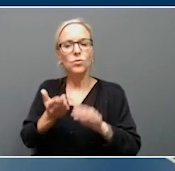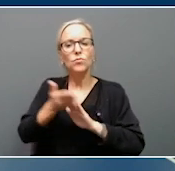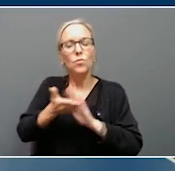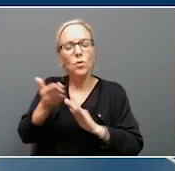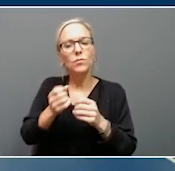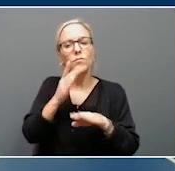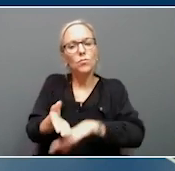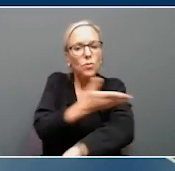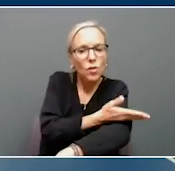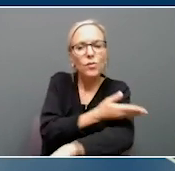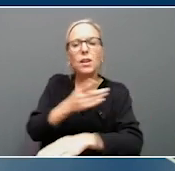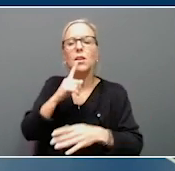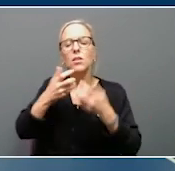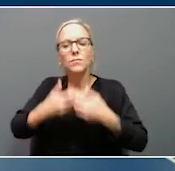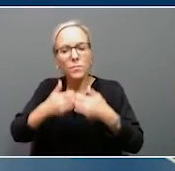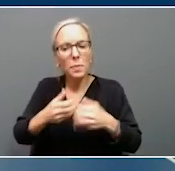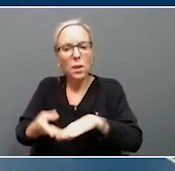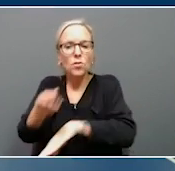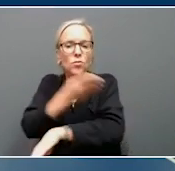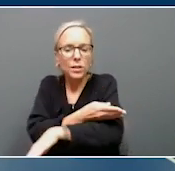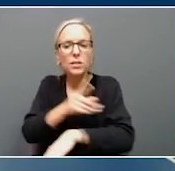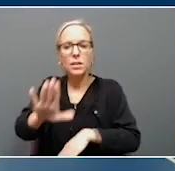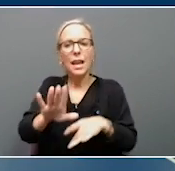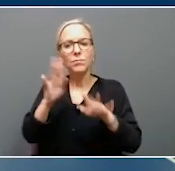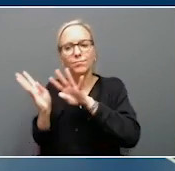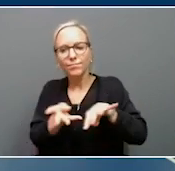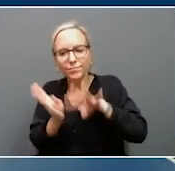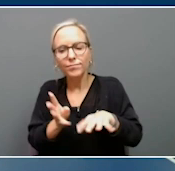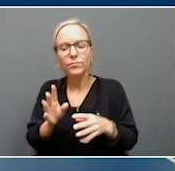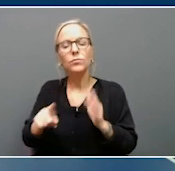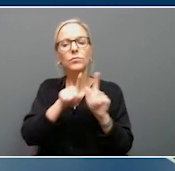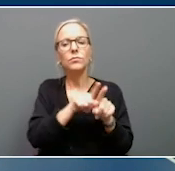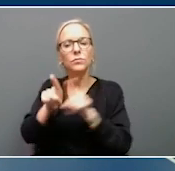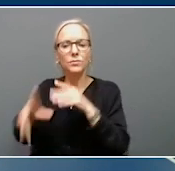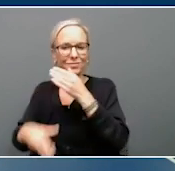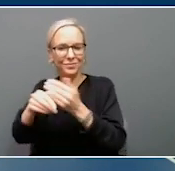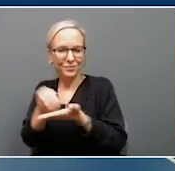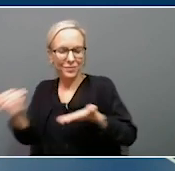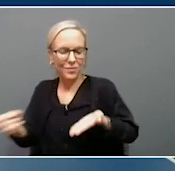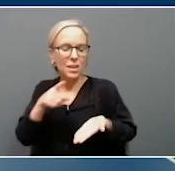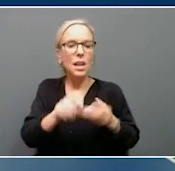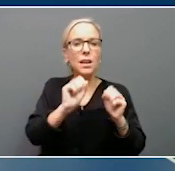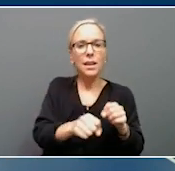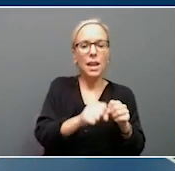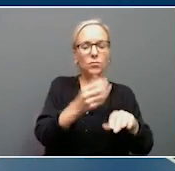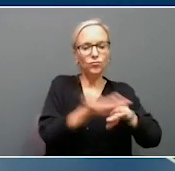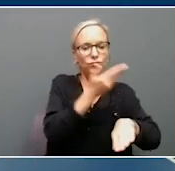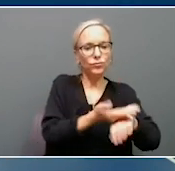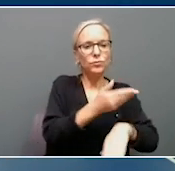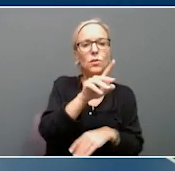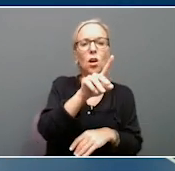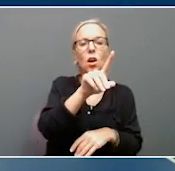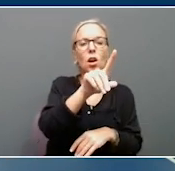increased production lines and additional equipment. The investment will allow Hitachi to renovate over 100,000 square feet of space